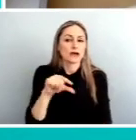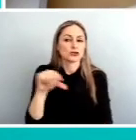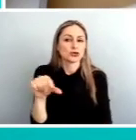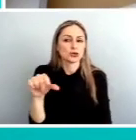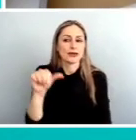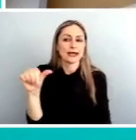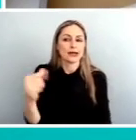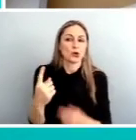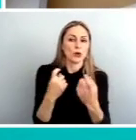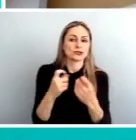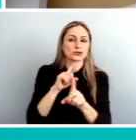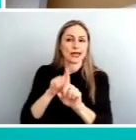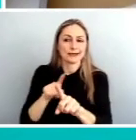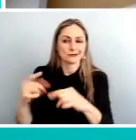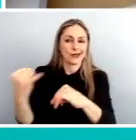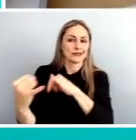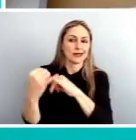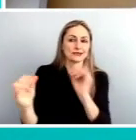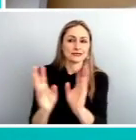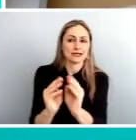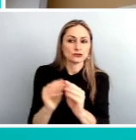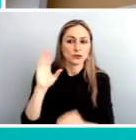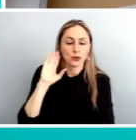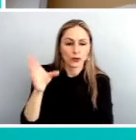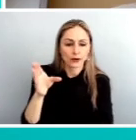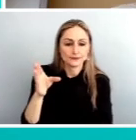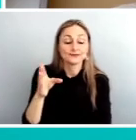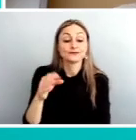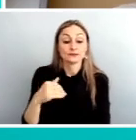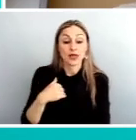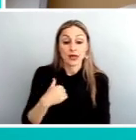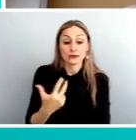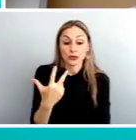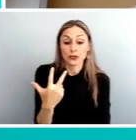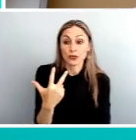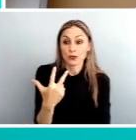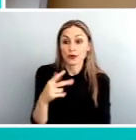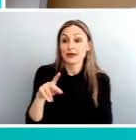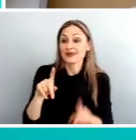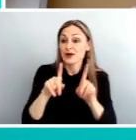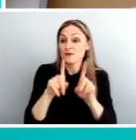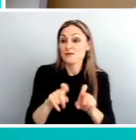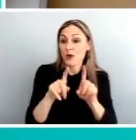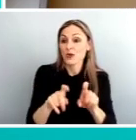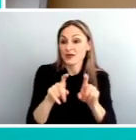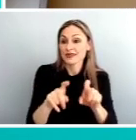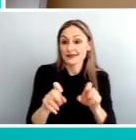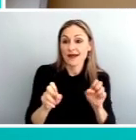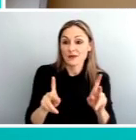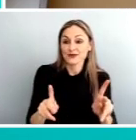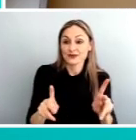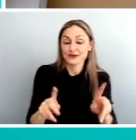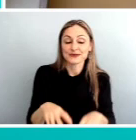session and three polling, um, opportunities. So I'd like